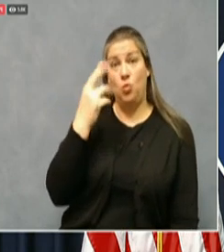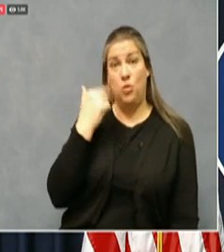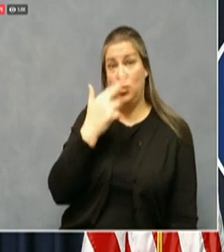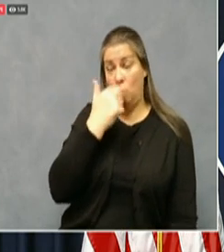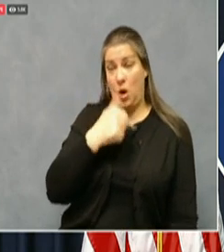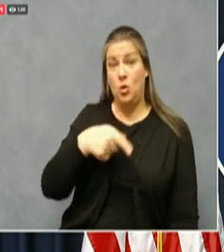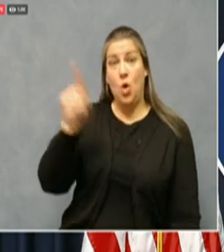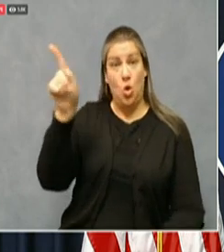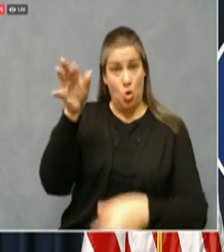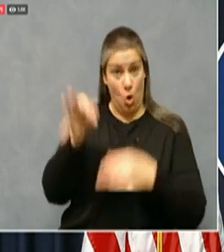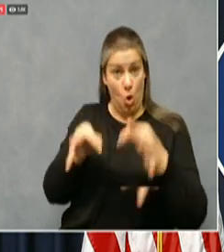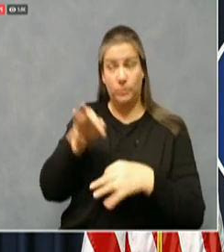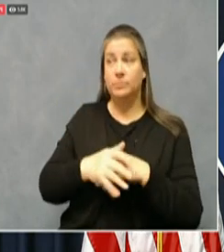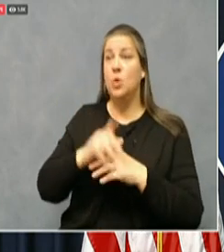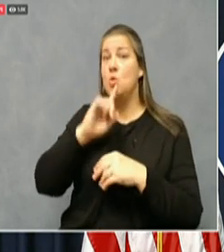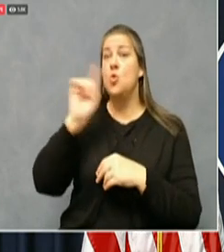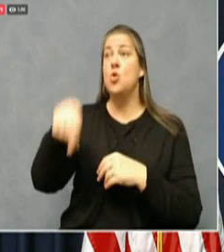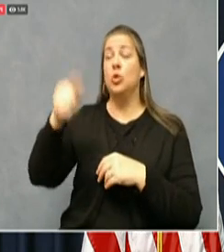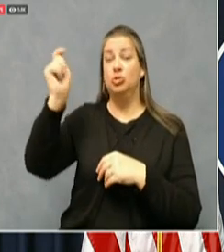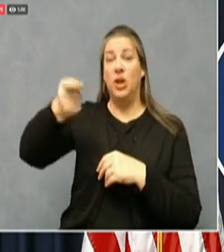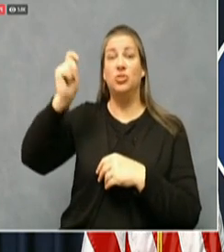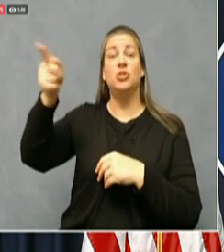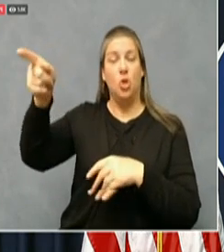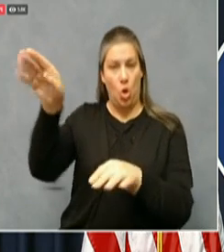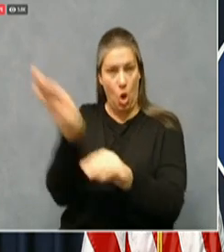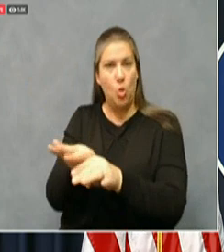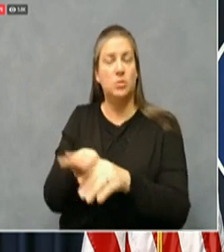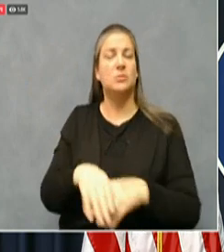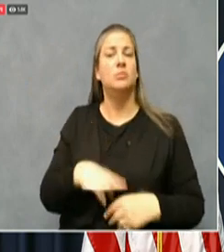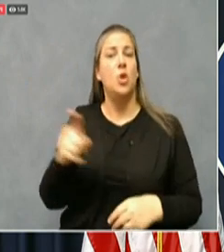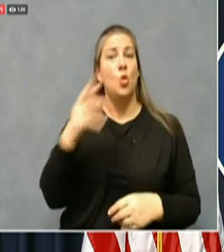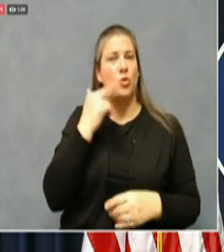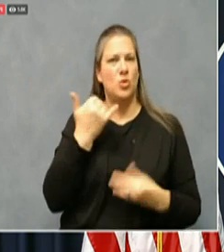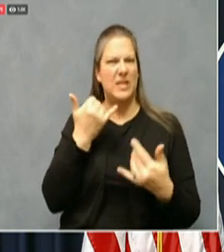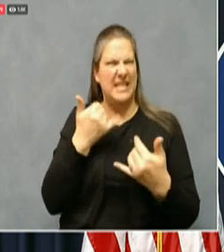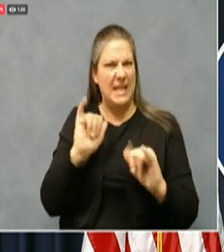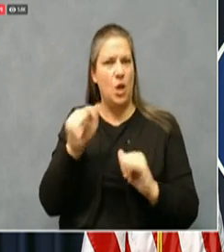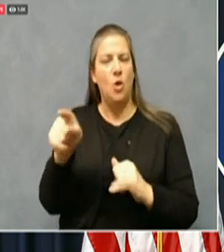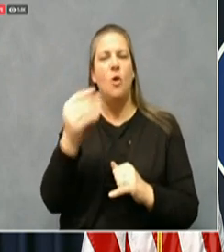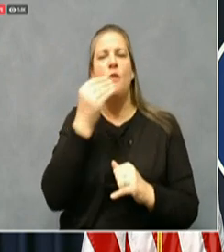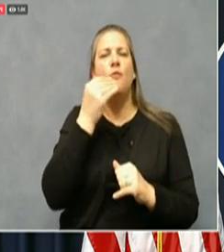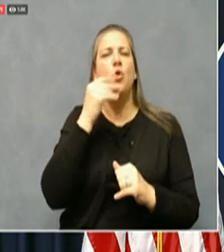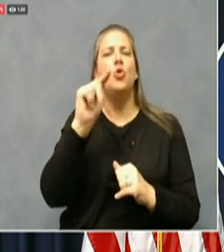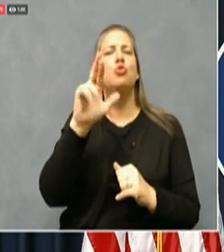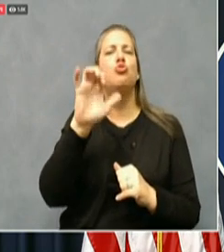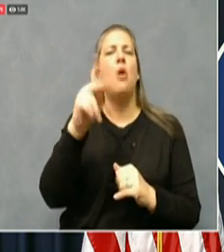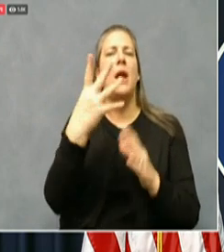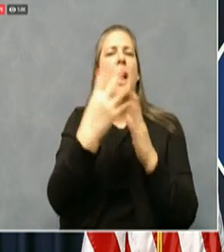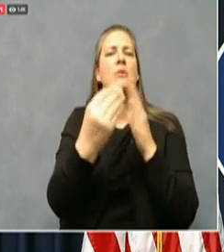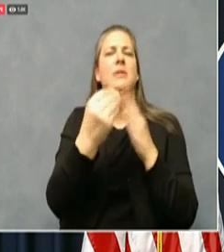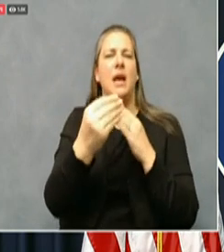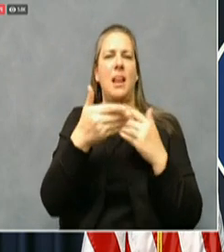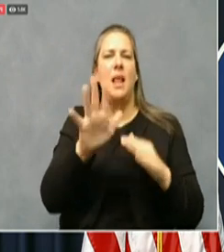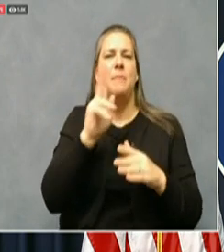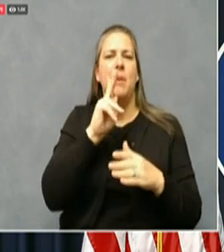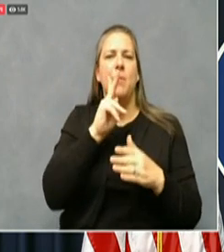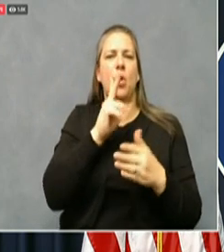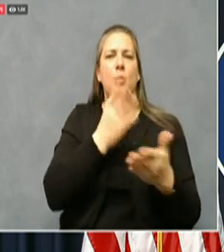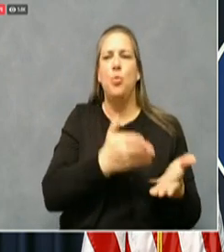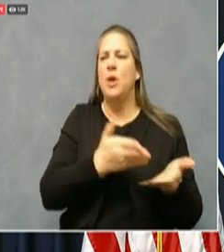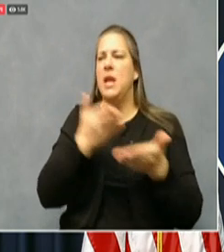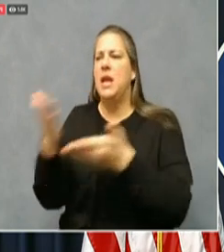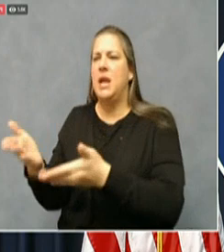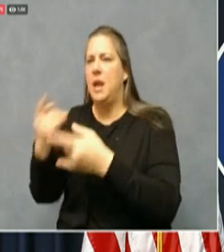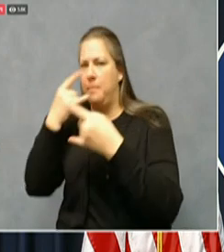today that that restaurants now trying to find a way around it, has a food truck outside and is letting people bring food inside and eat it with their masks off. In other words,